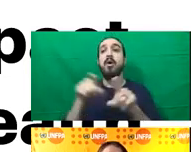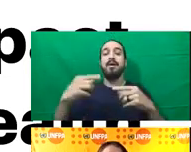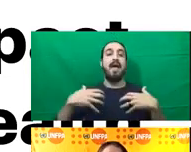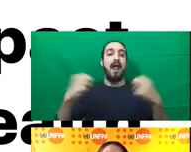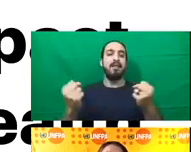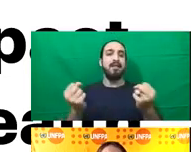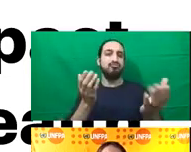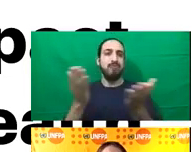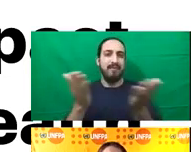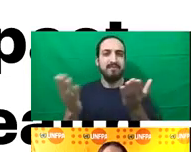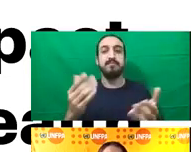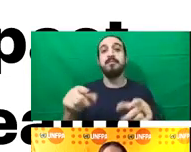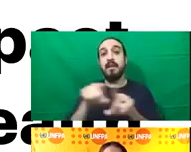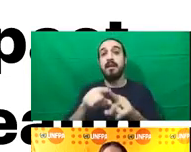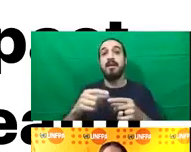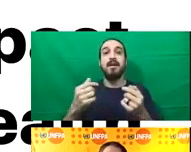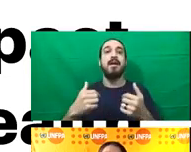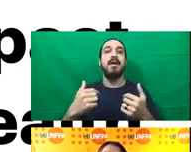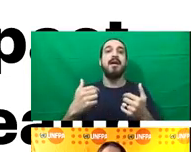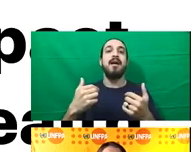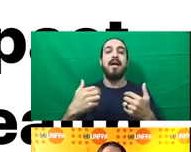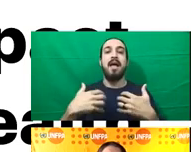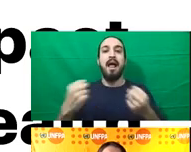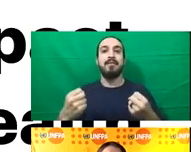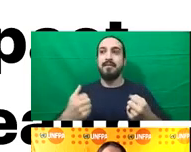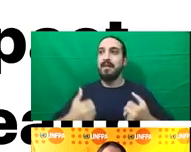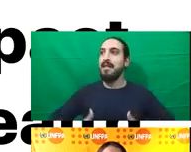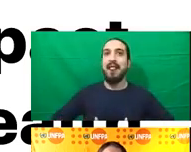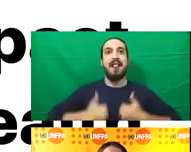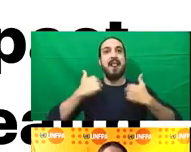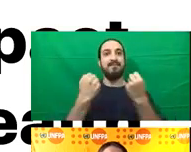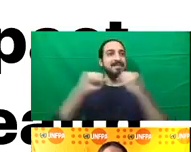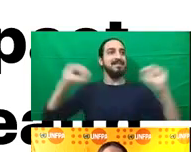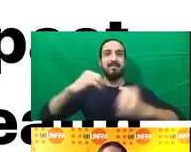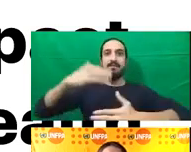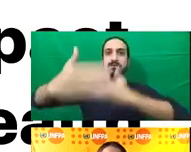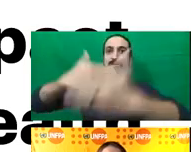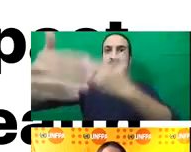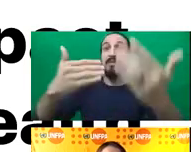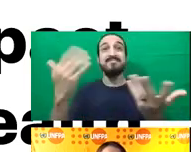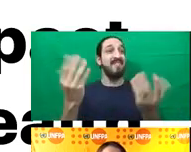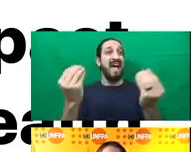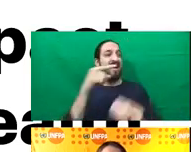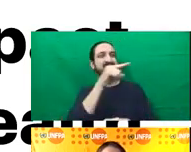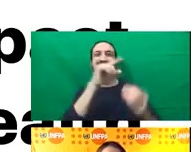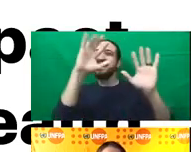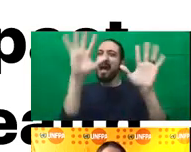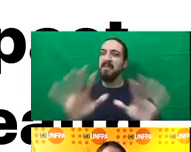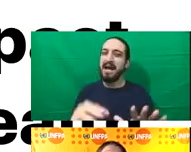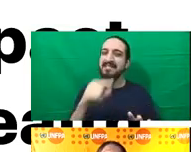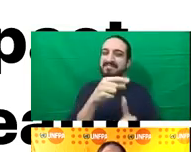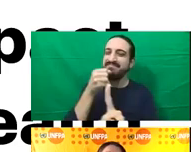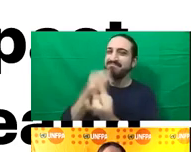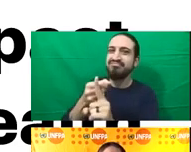commodity. We know that climate change has an impact on poverty and food insecurity and affects the livelihood